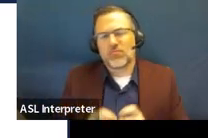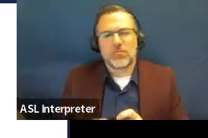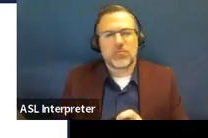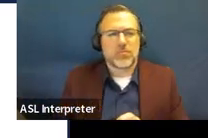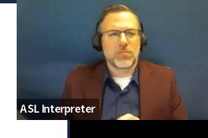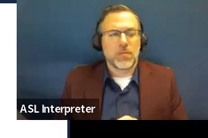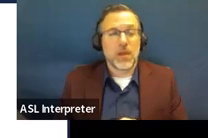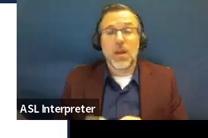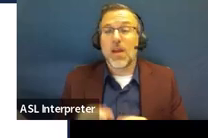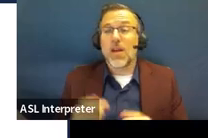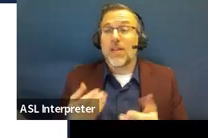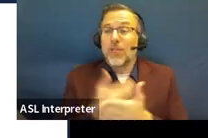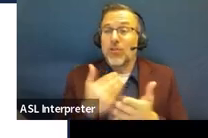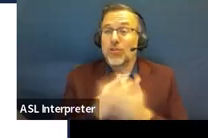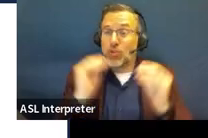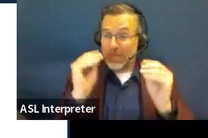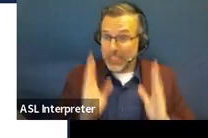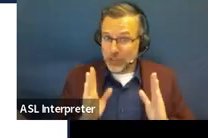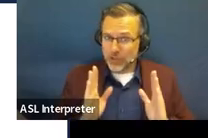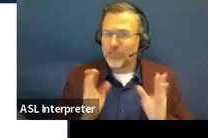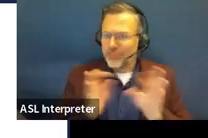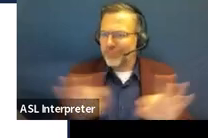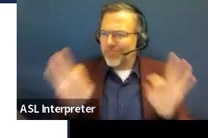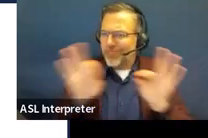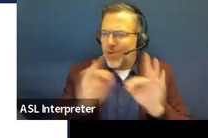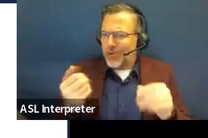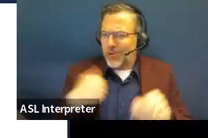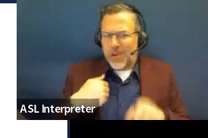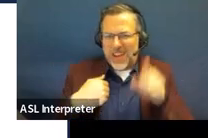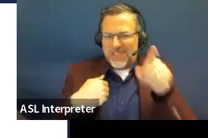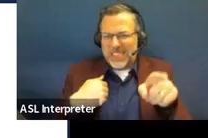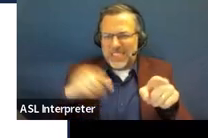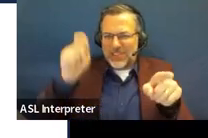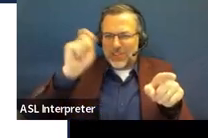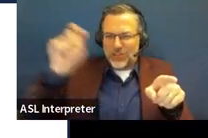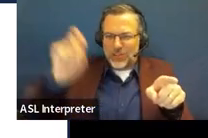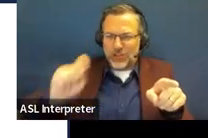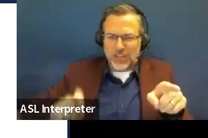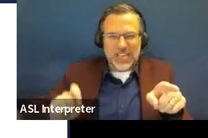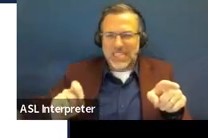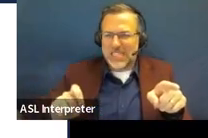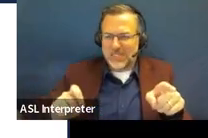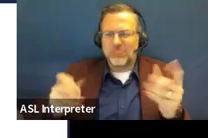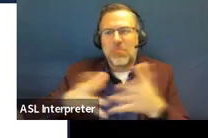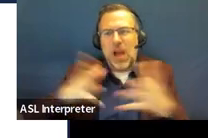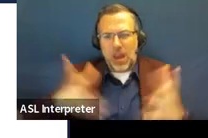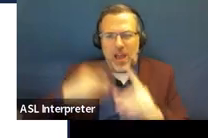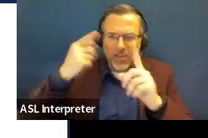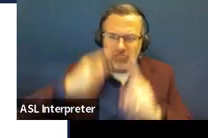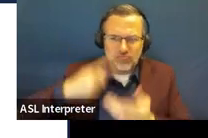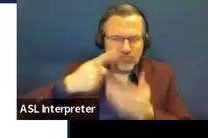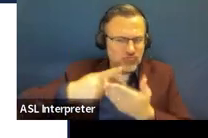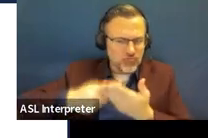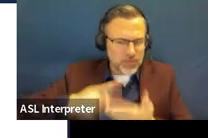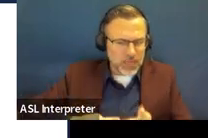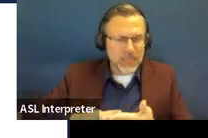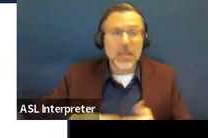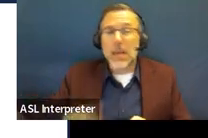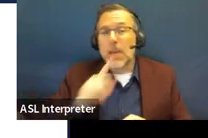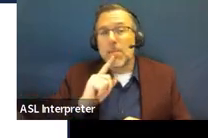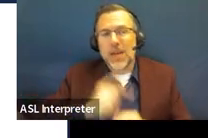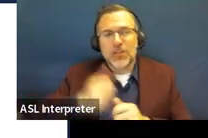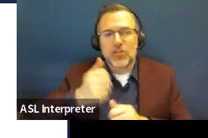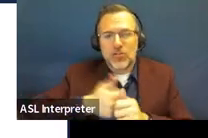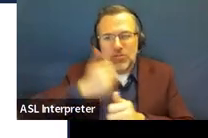for new teachers, of a checklist to keep things moving, you've got a lot to cover in an IEP meeting, and also make sure that each area is